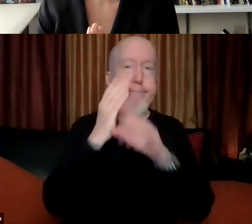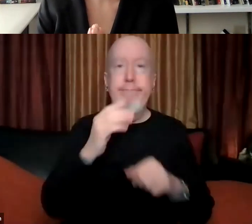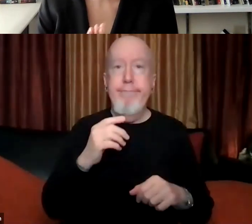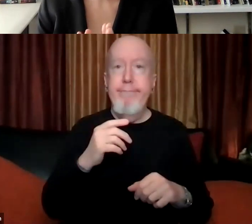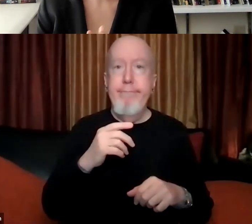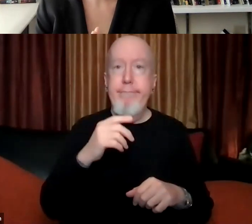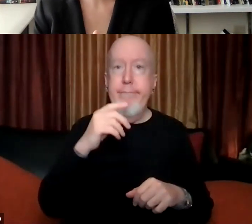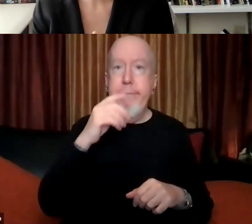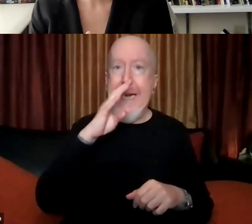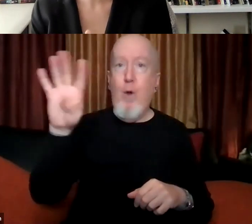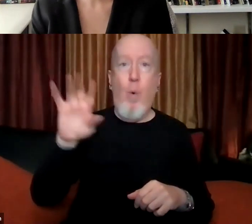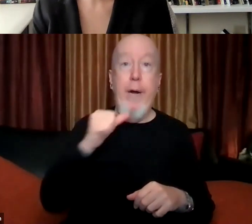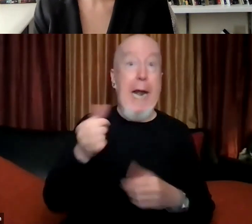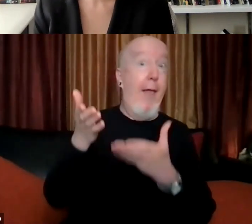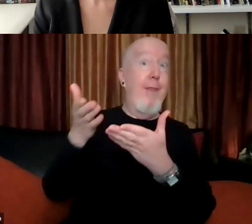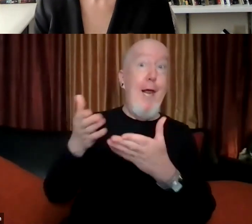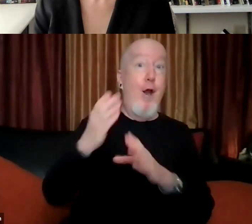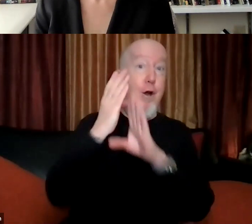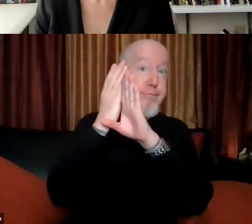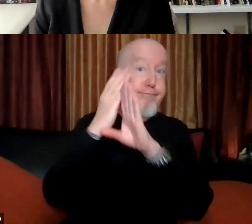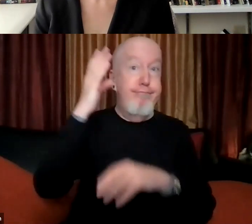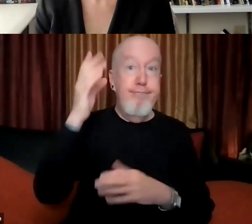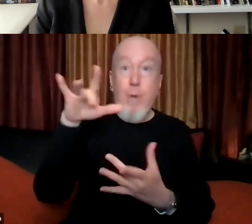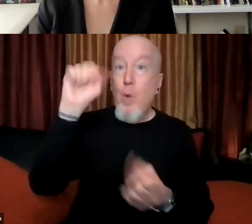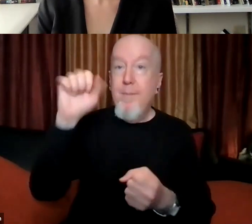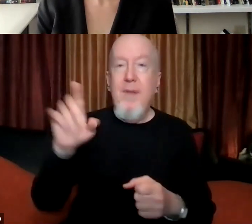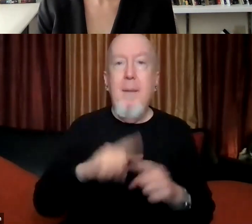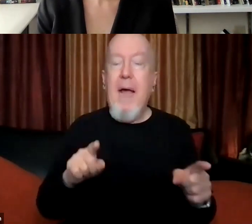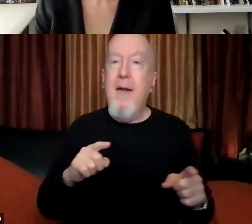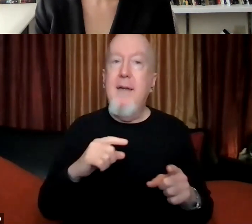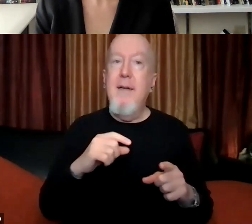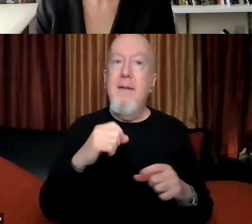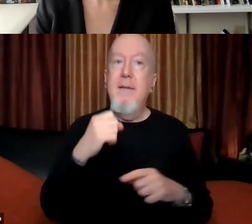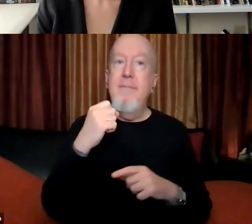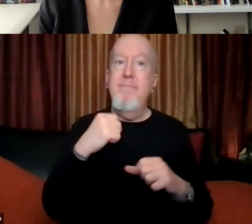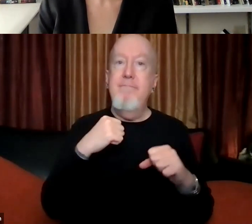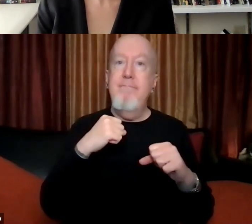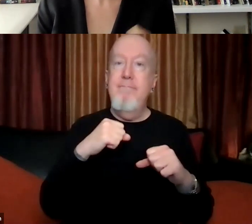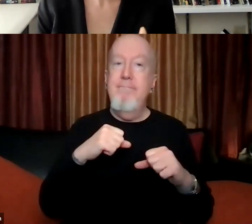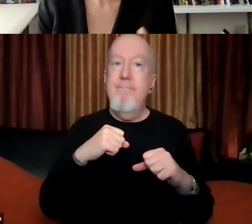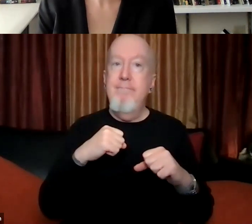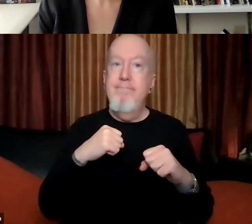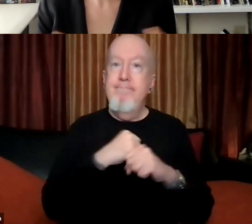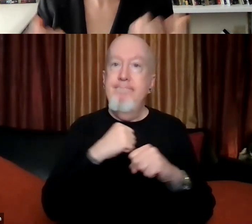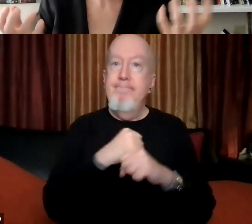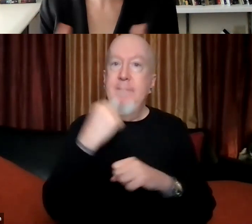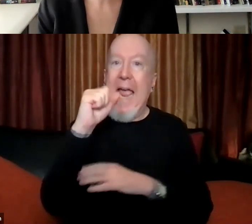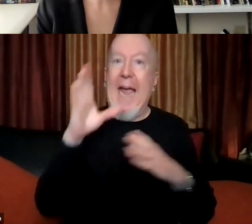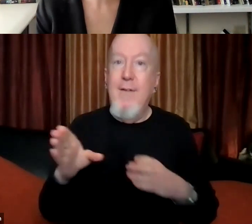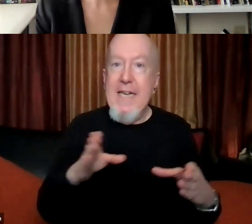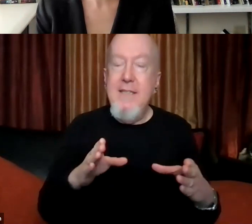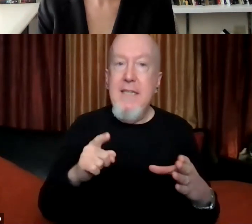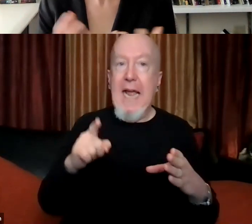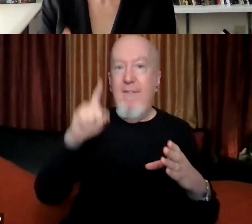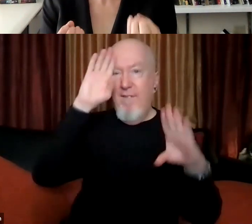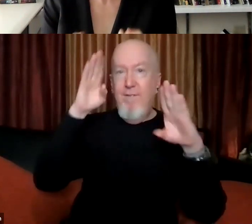this as, as an example of the way activists who have targeted these monuments. And I would say, I mean, these monuments, you know, in the case of